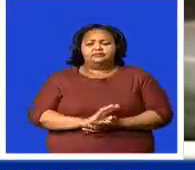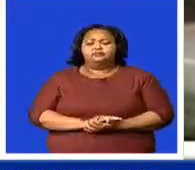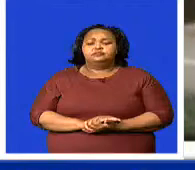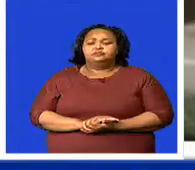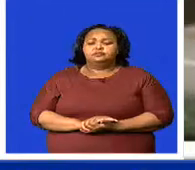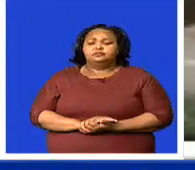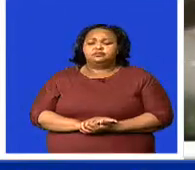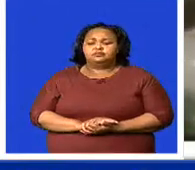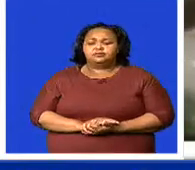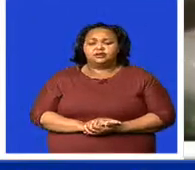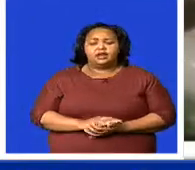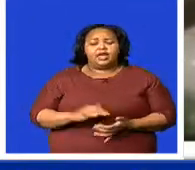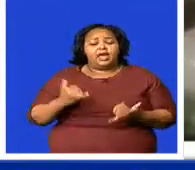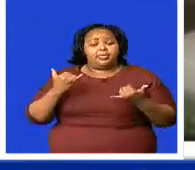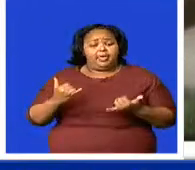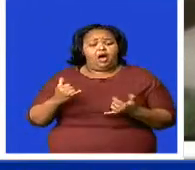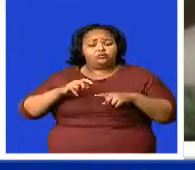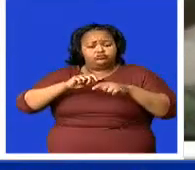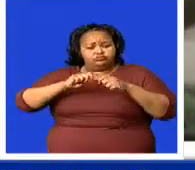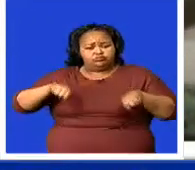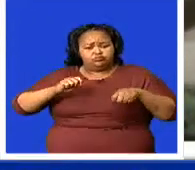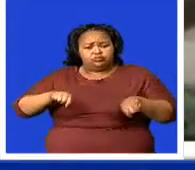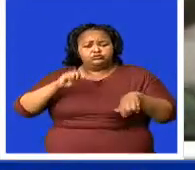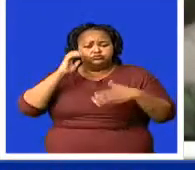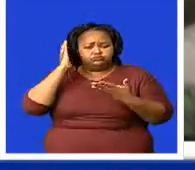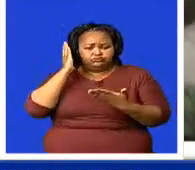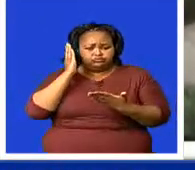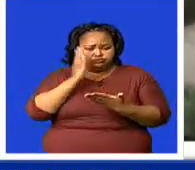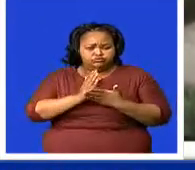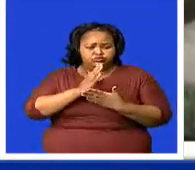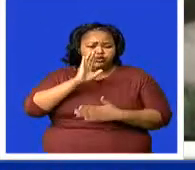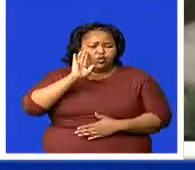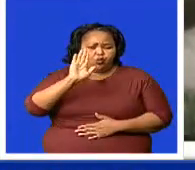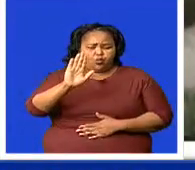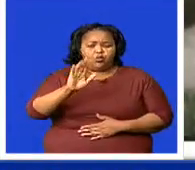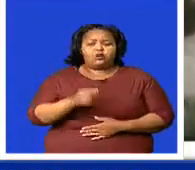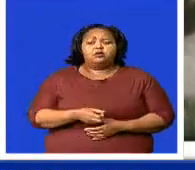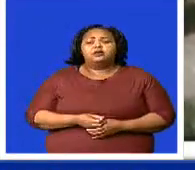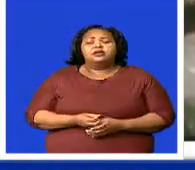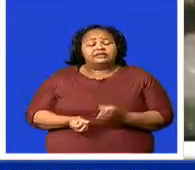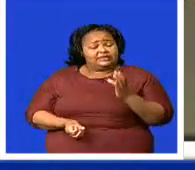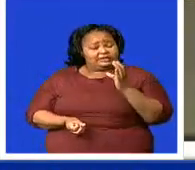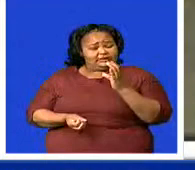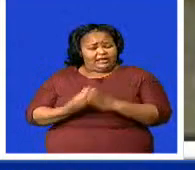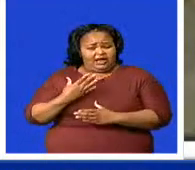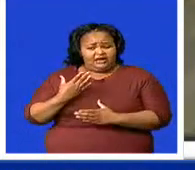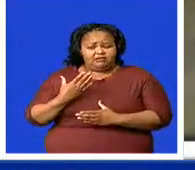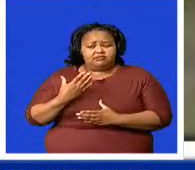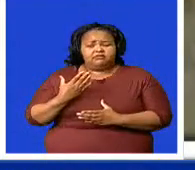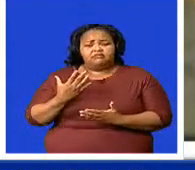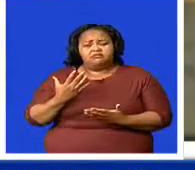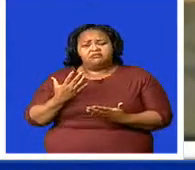suspended and resumed after in summer in August,